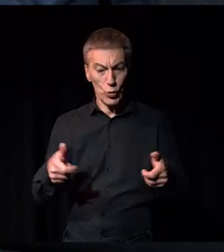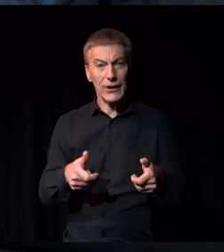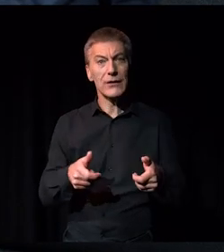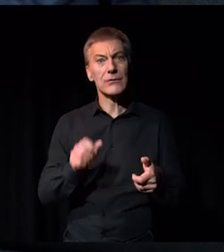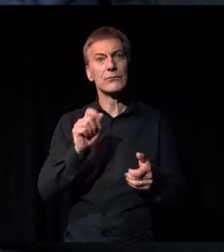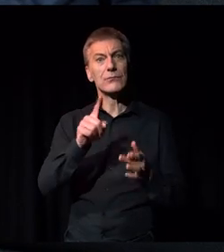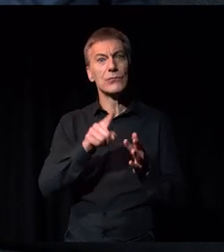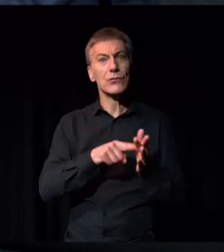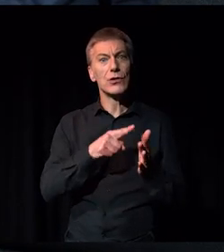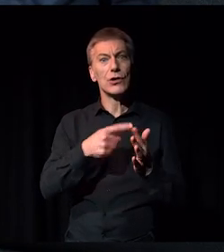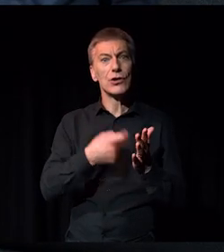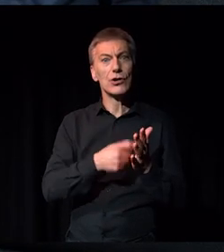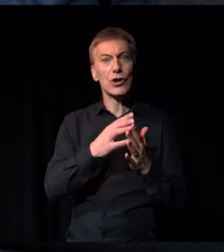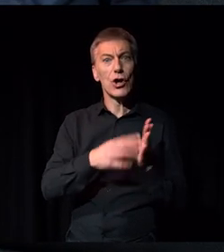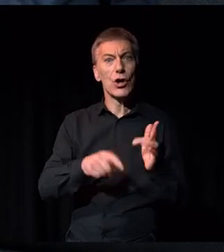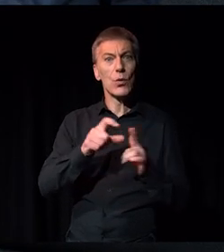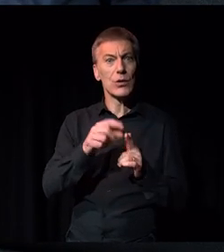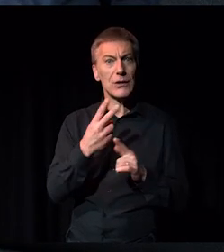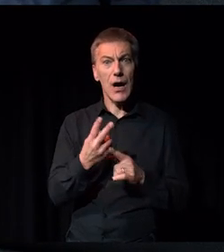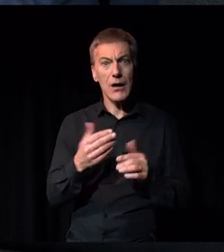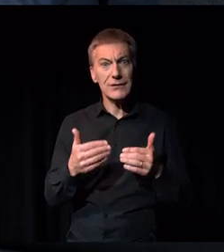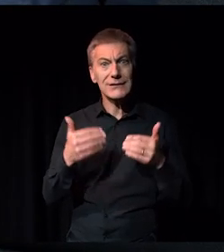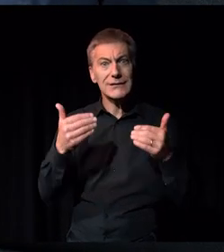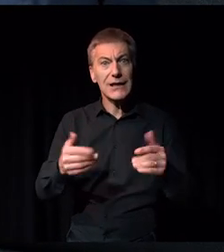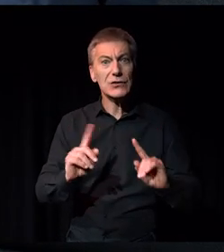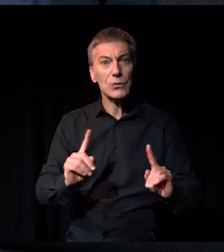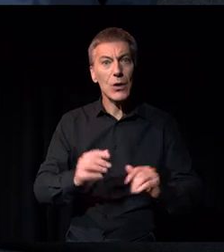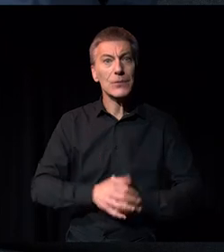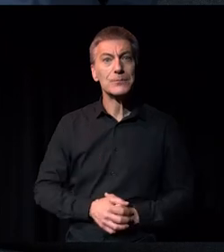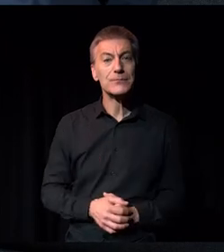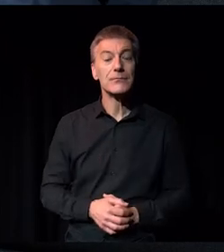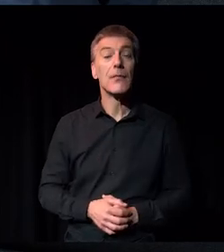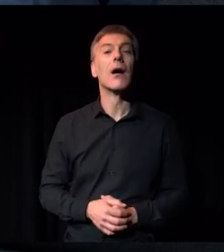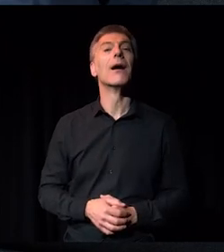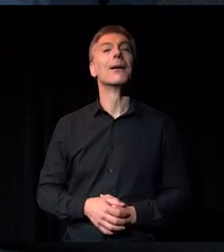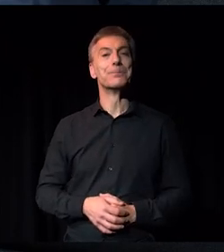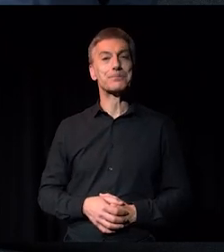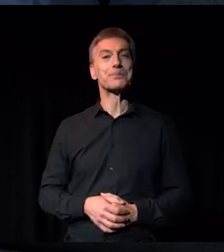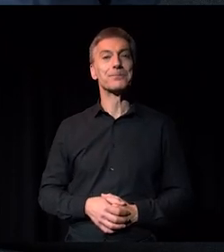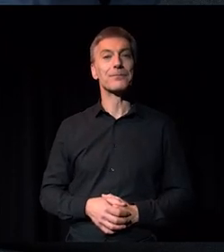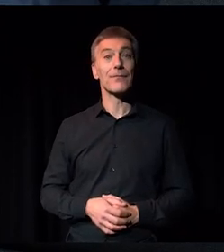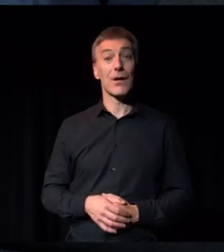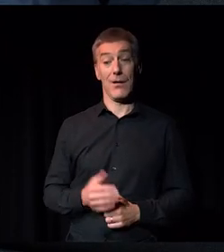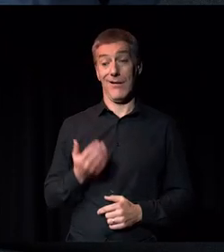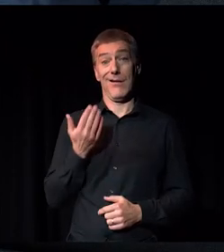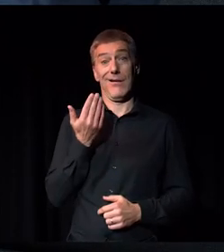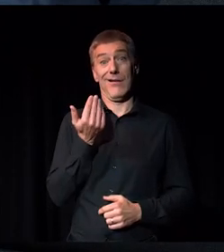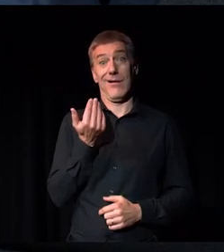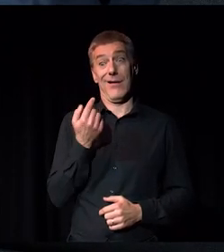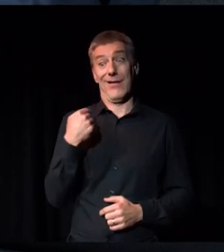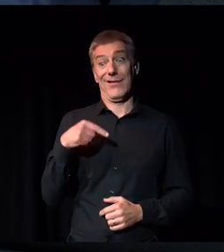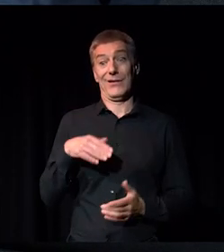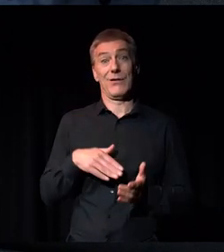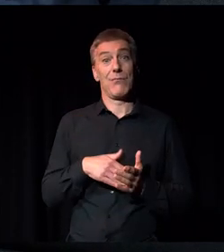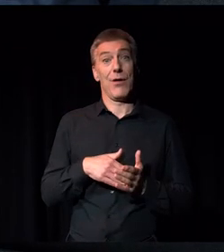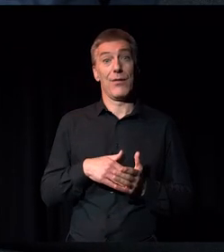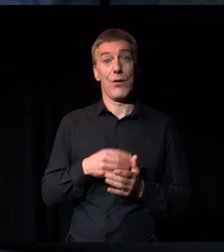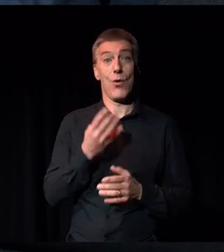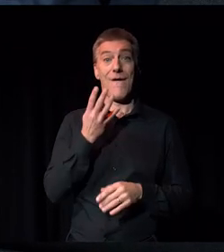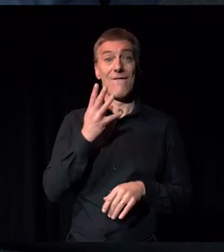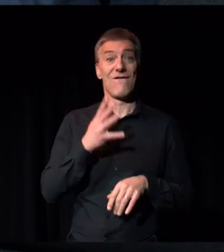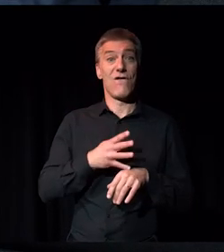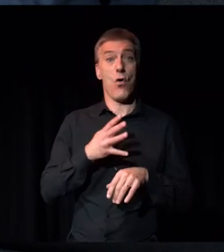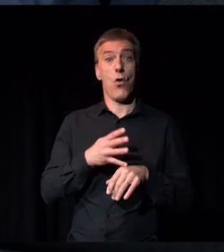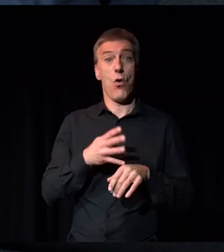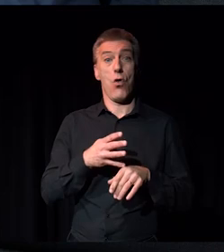what are Jerwood Arts next steps? Yes. So we earlier this month, we've launched the fourth edition